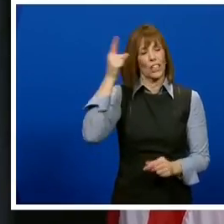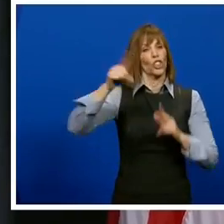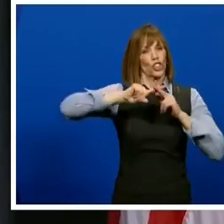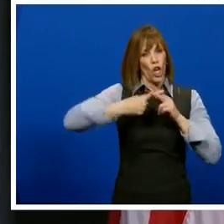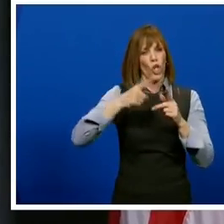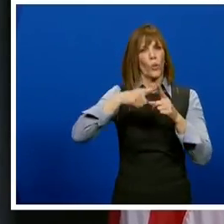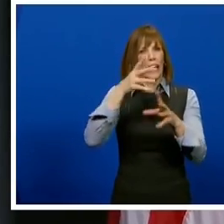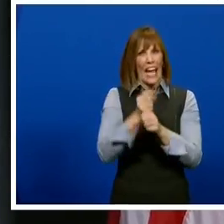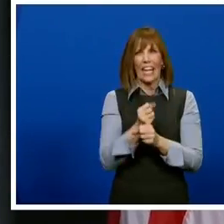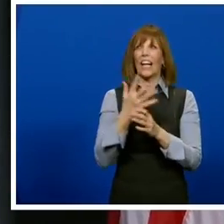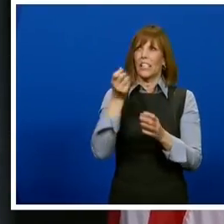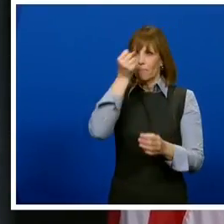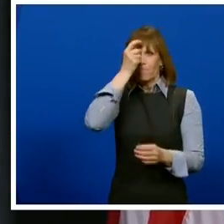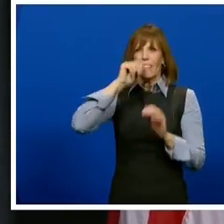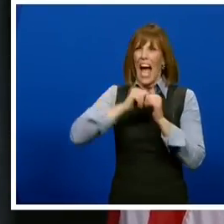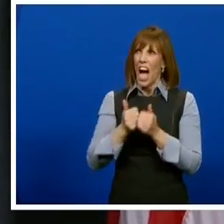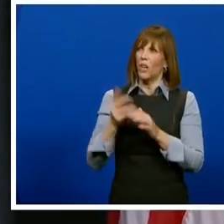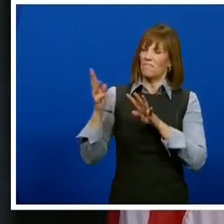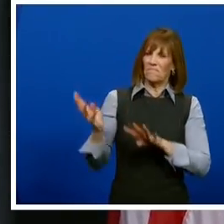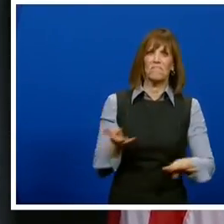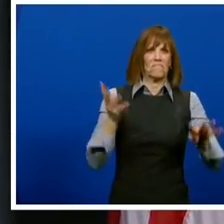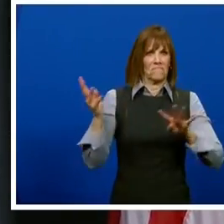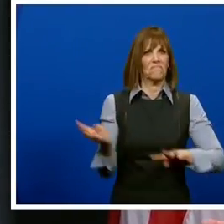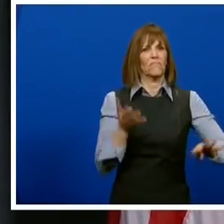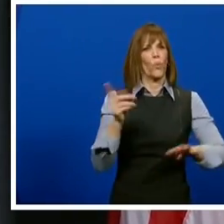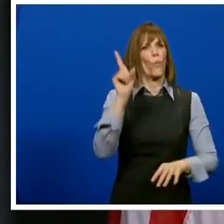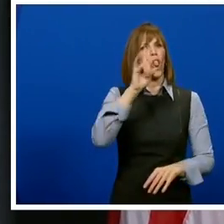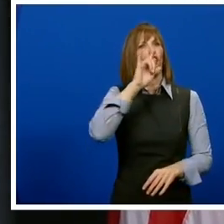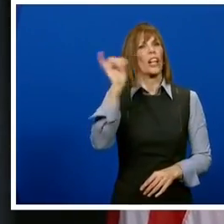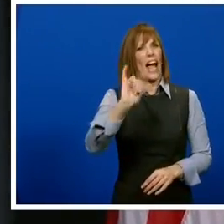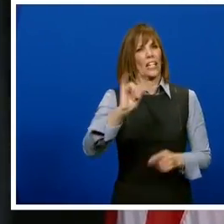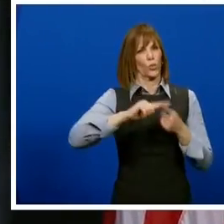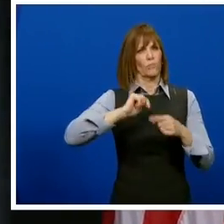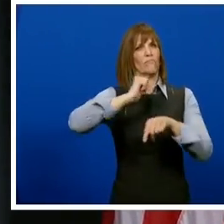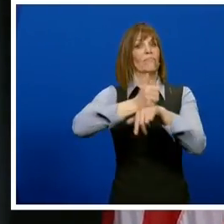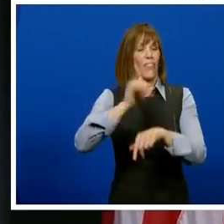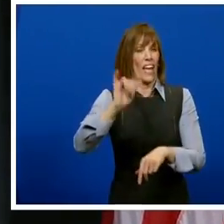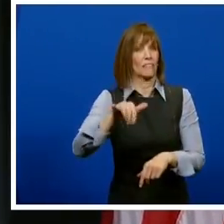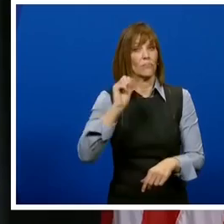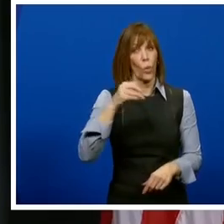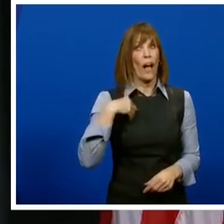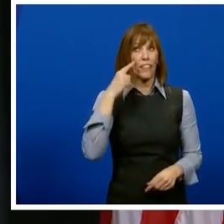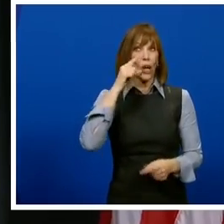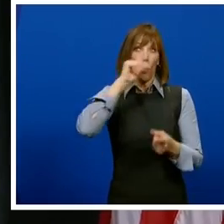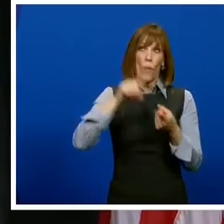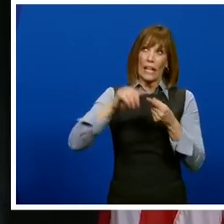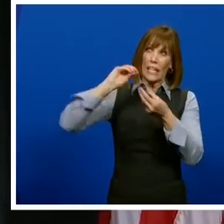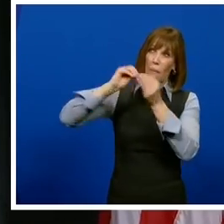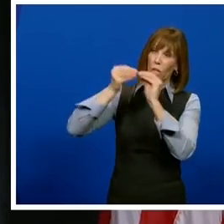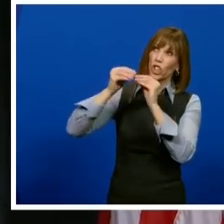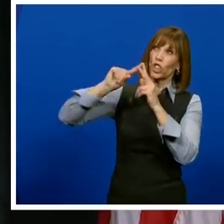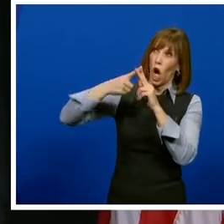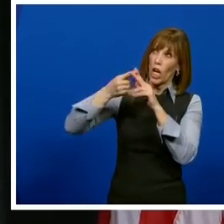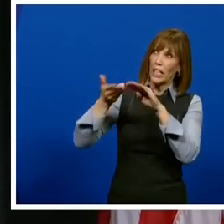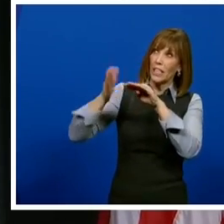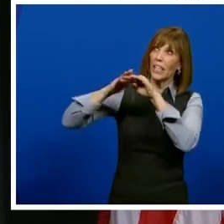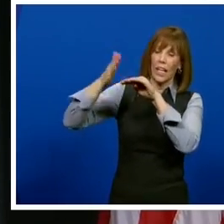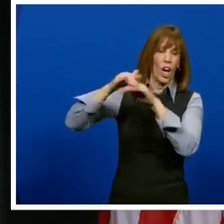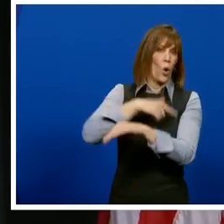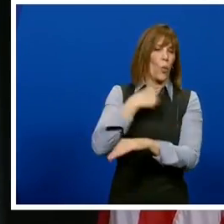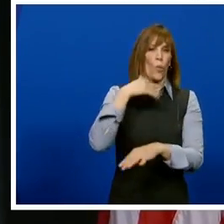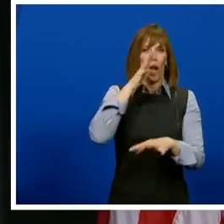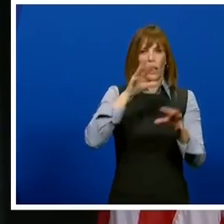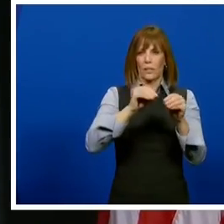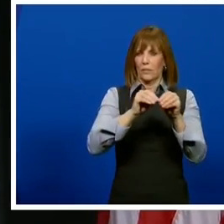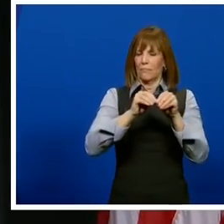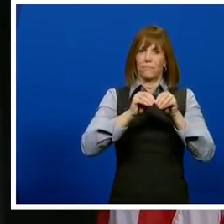into kind of a rhythm of what that looks like, what it needs, what it takes to set those up. And so I think when those numbers start increasing, we are definitely going